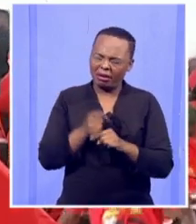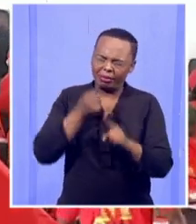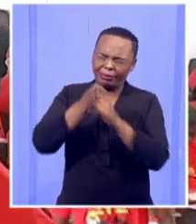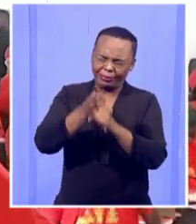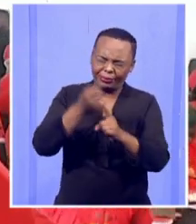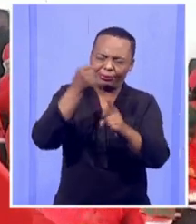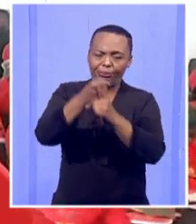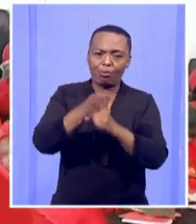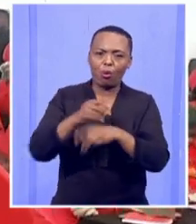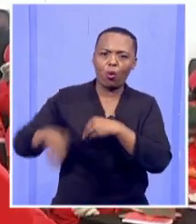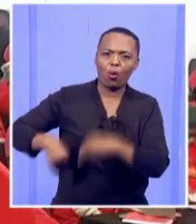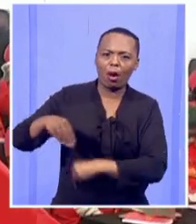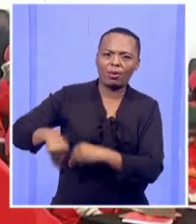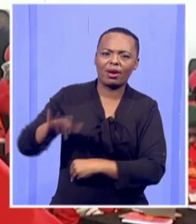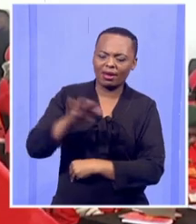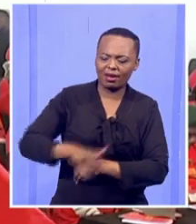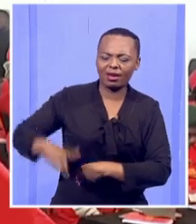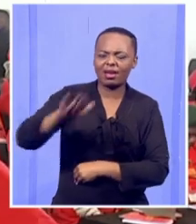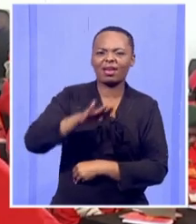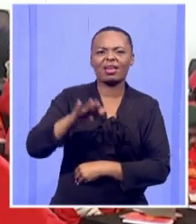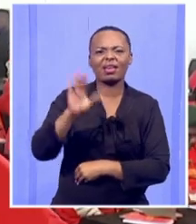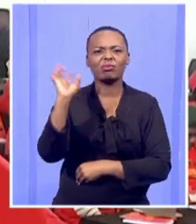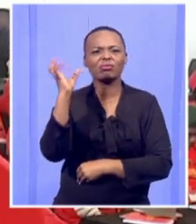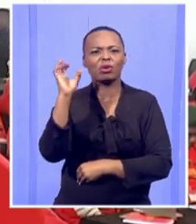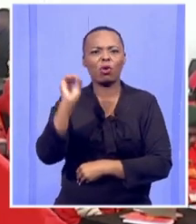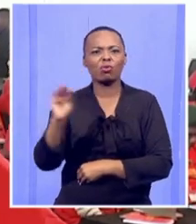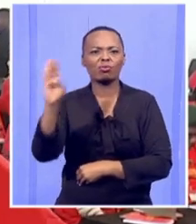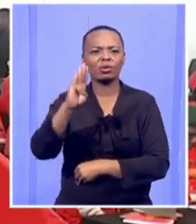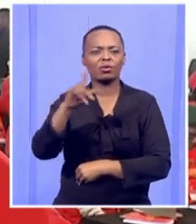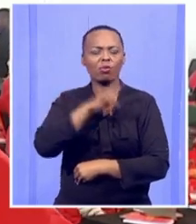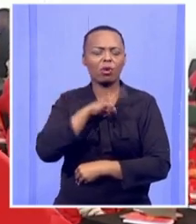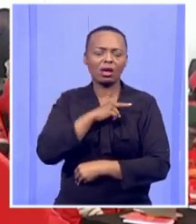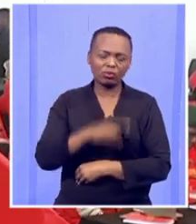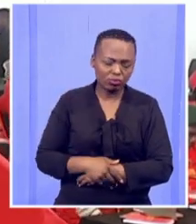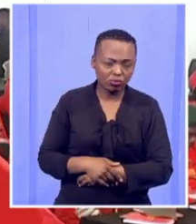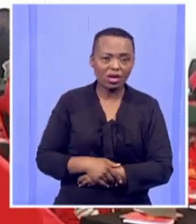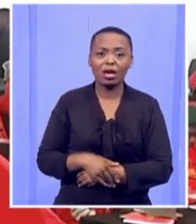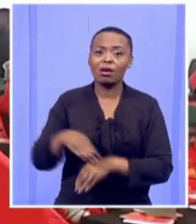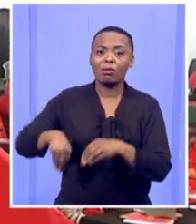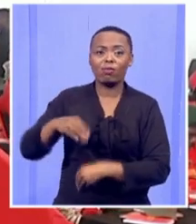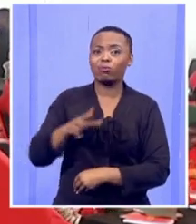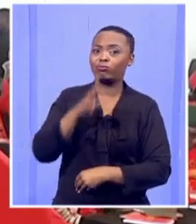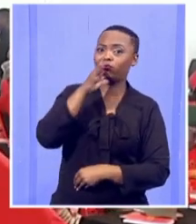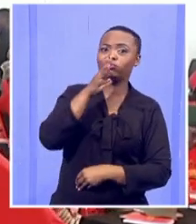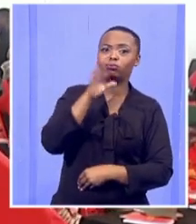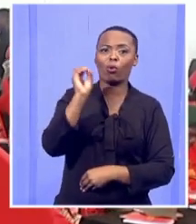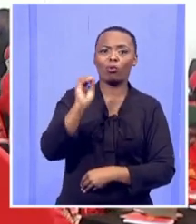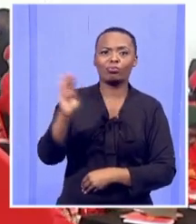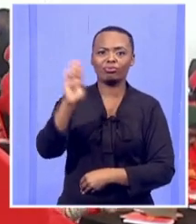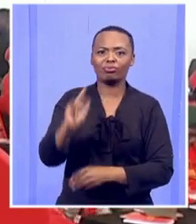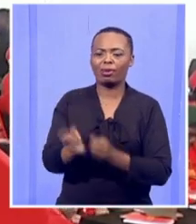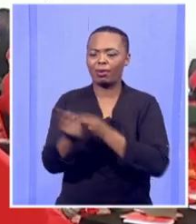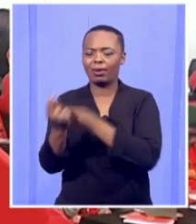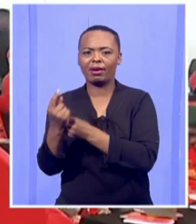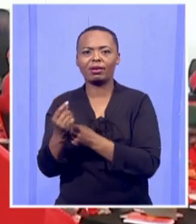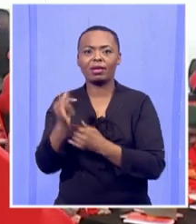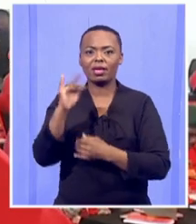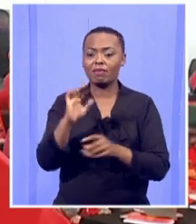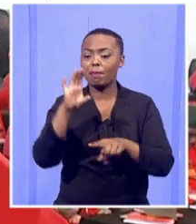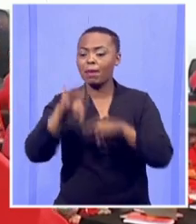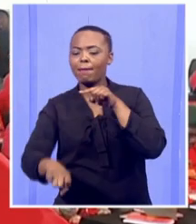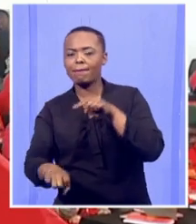in free states. Whenever corruption is raising its ugly head, will be the front line to ensure that we confront it.